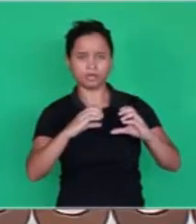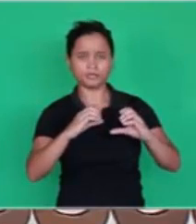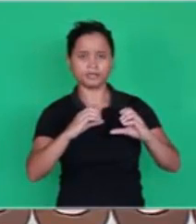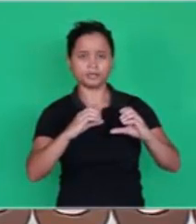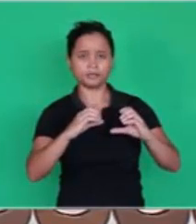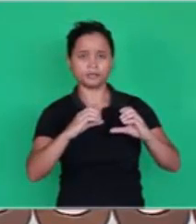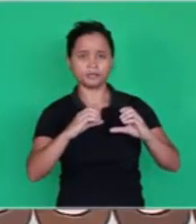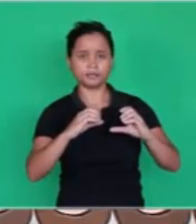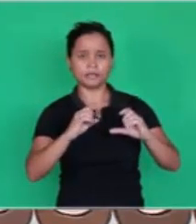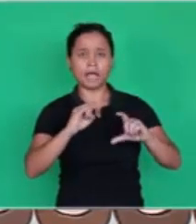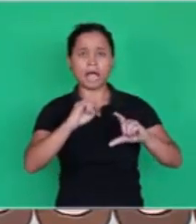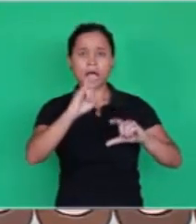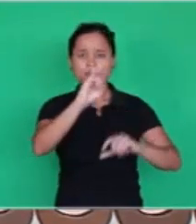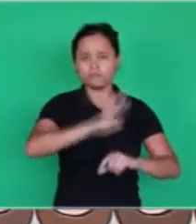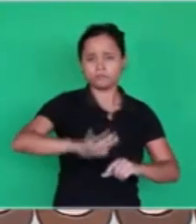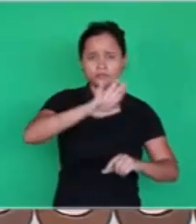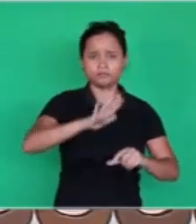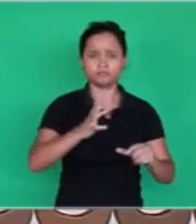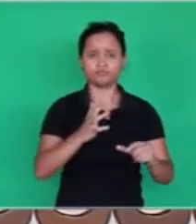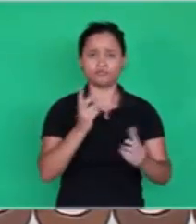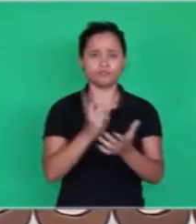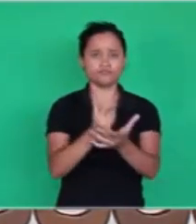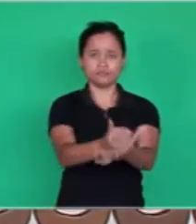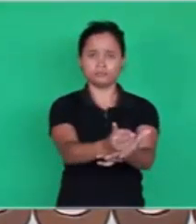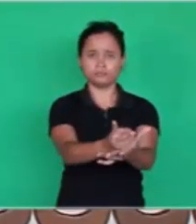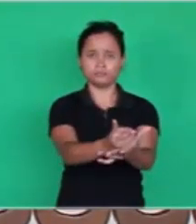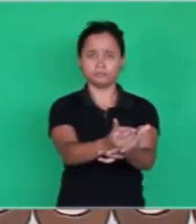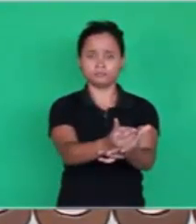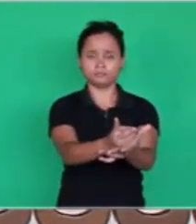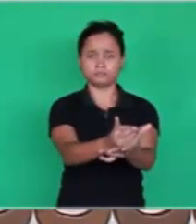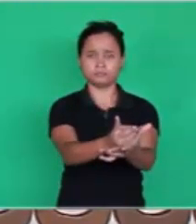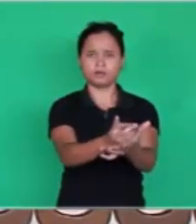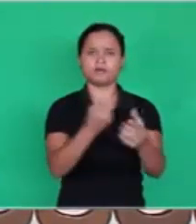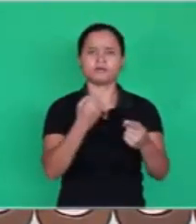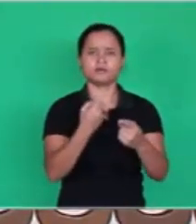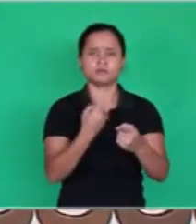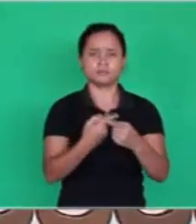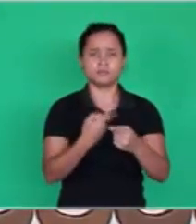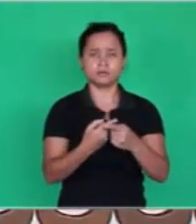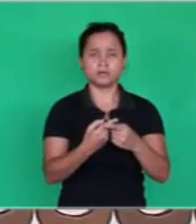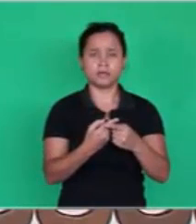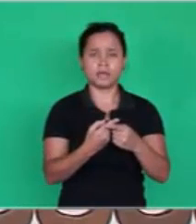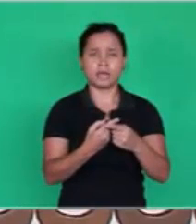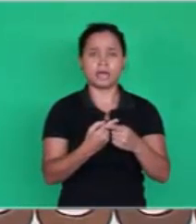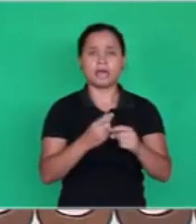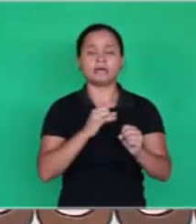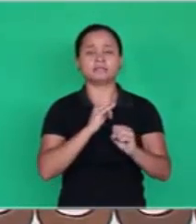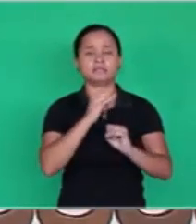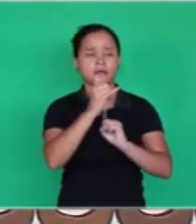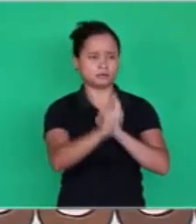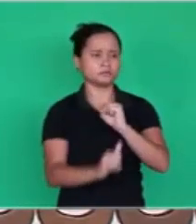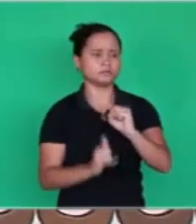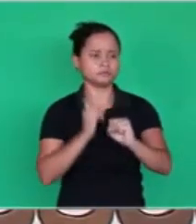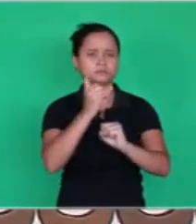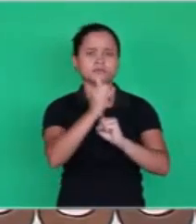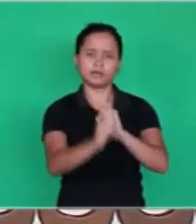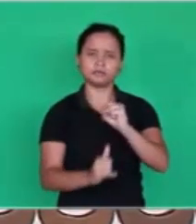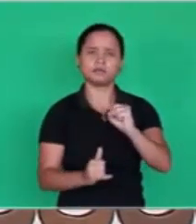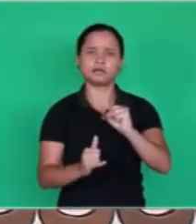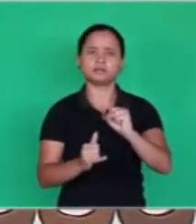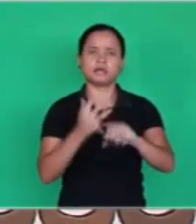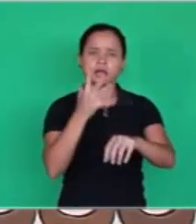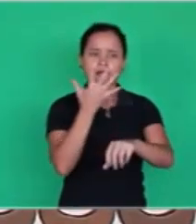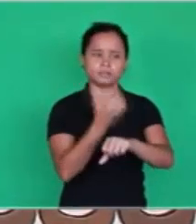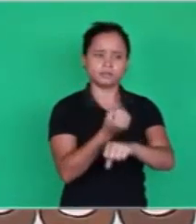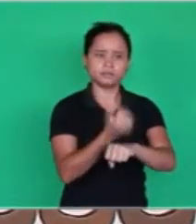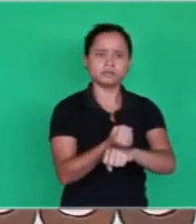before. Do you know why? Because it has atoms. And inside, this matter is